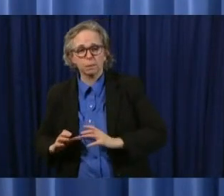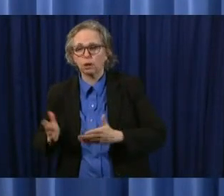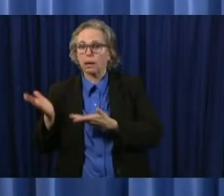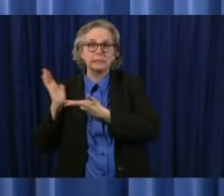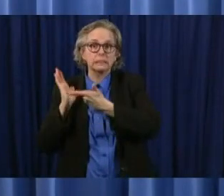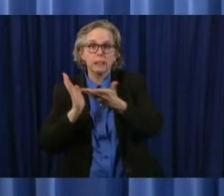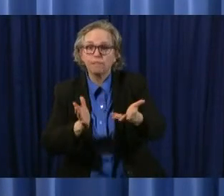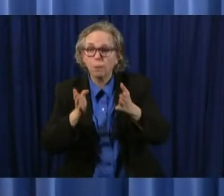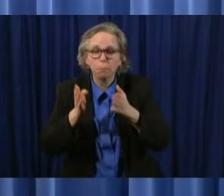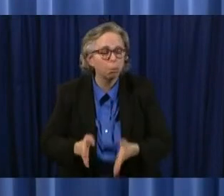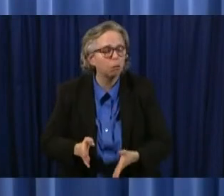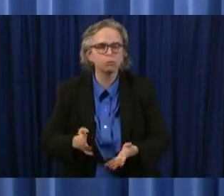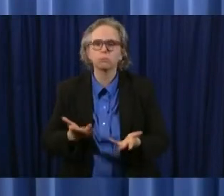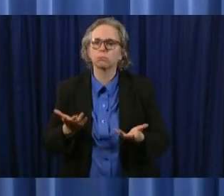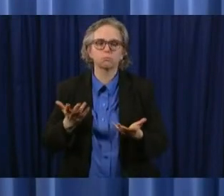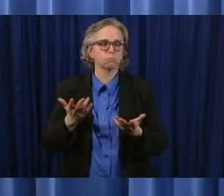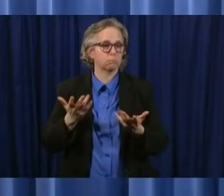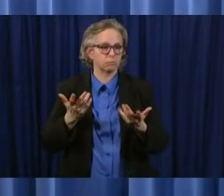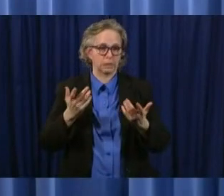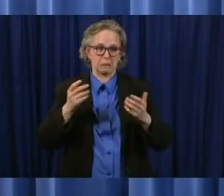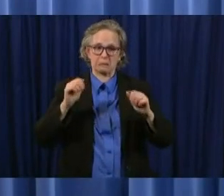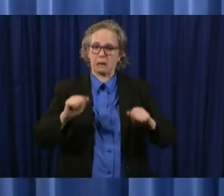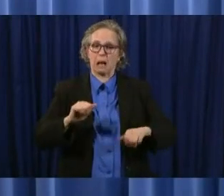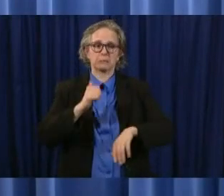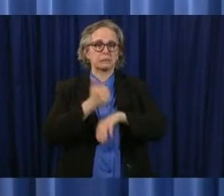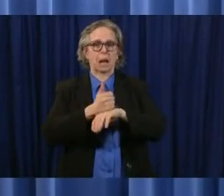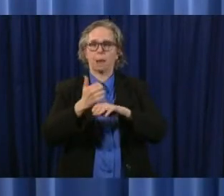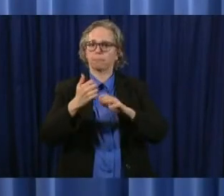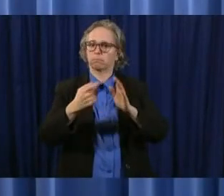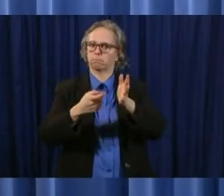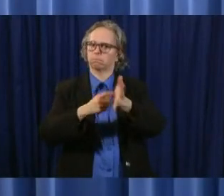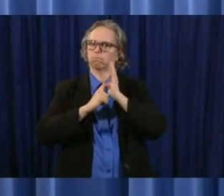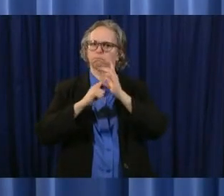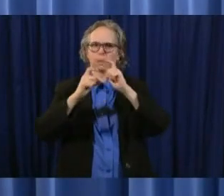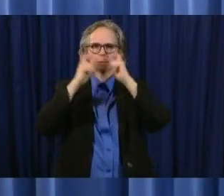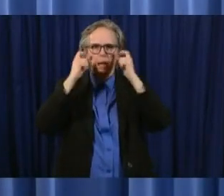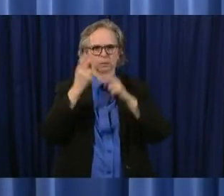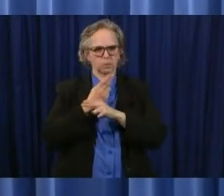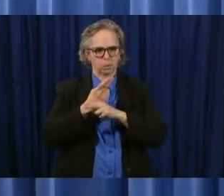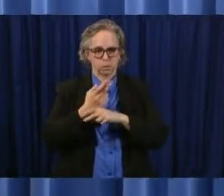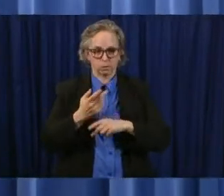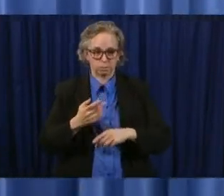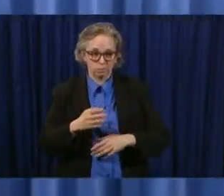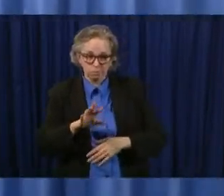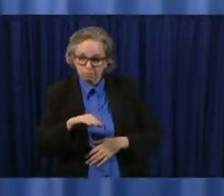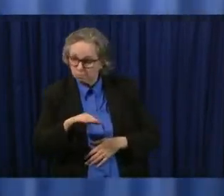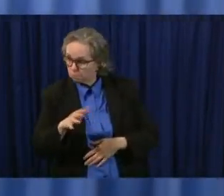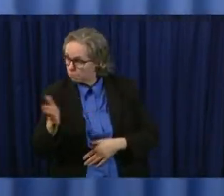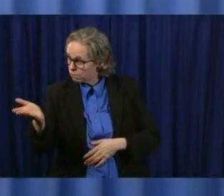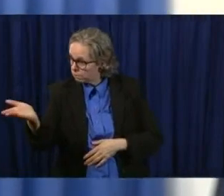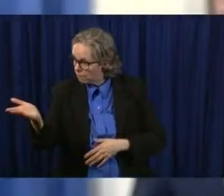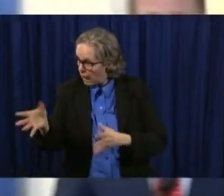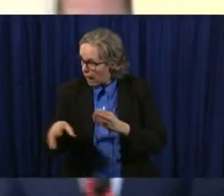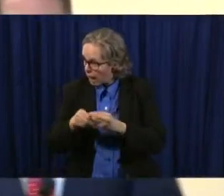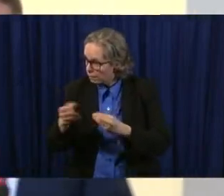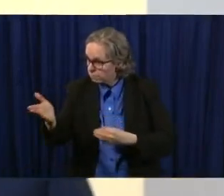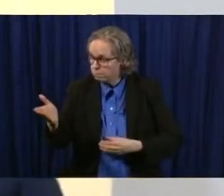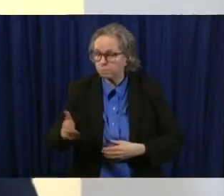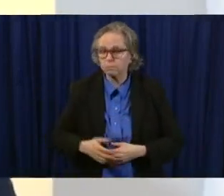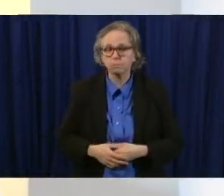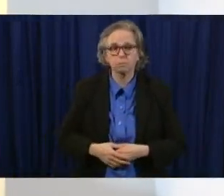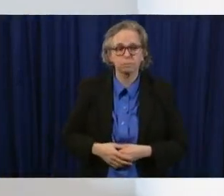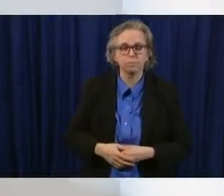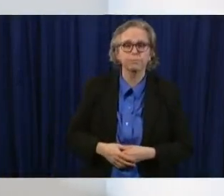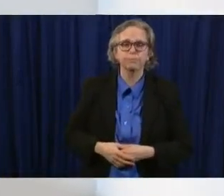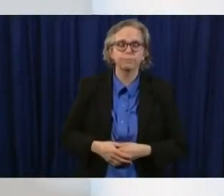to wear wear protective covering john you want to answer yeah the only thing you know add something about